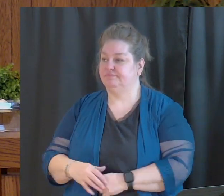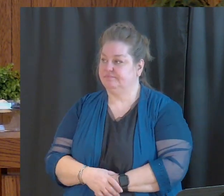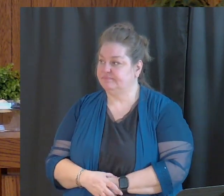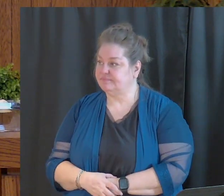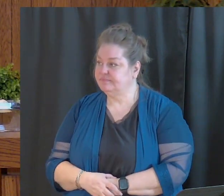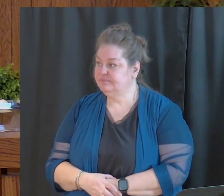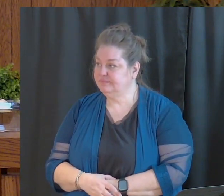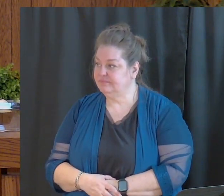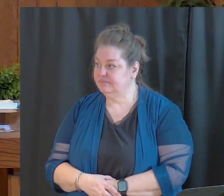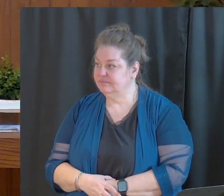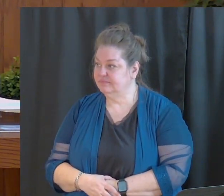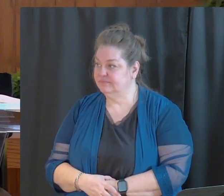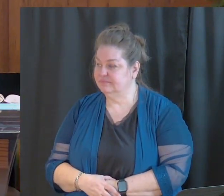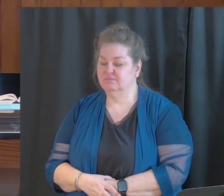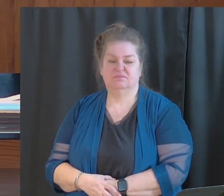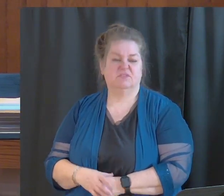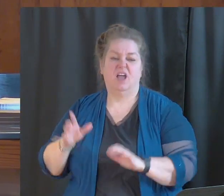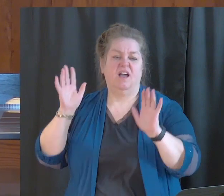I'll leave the church.